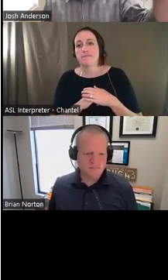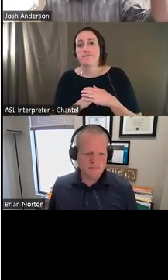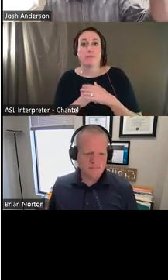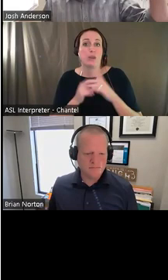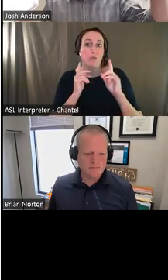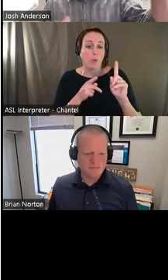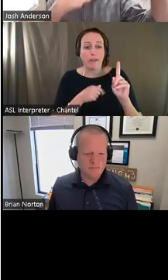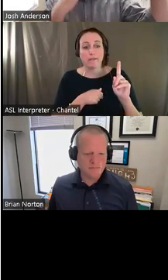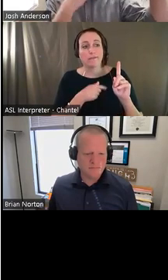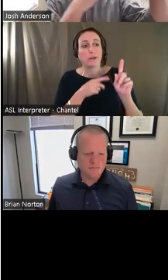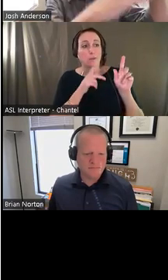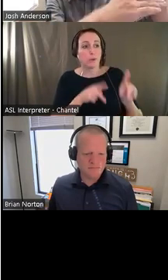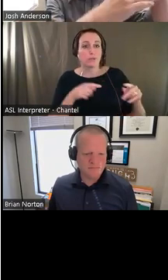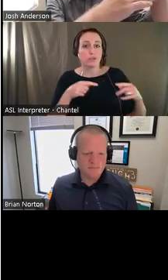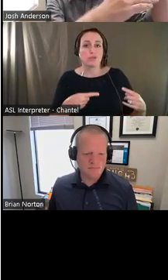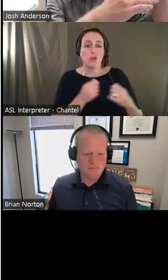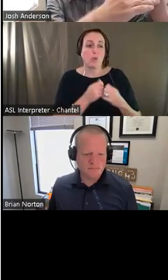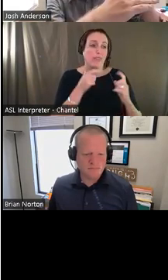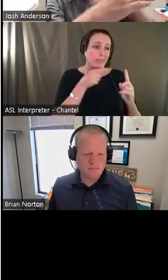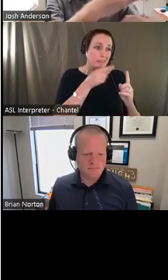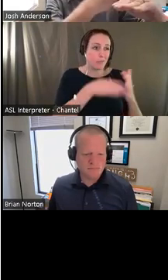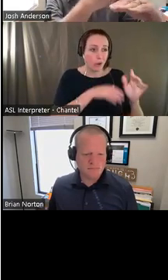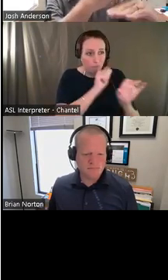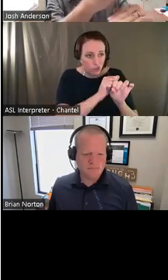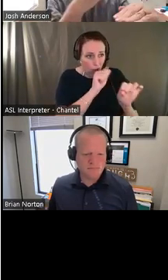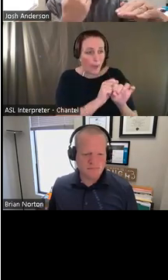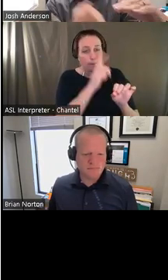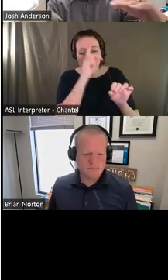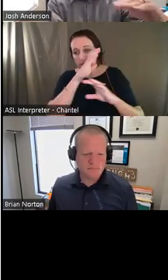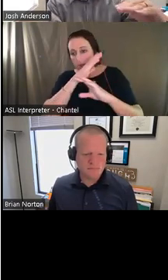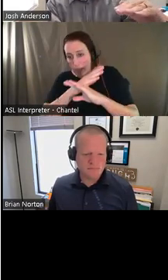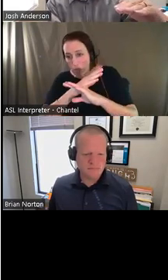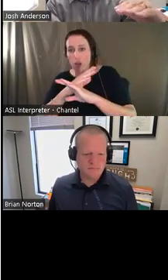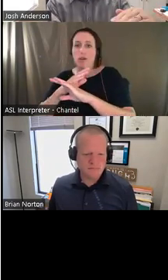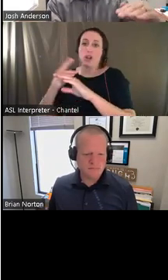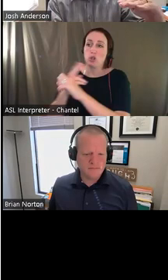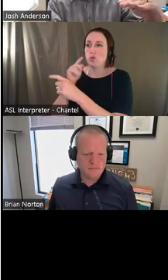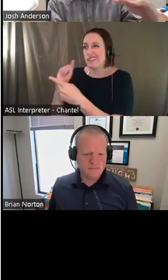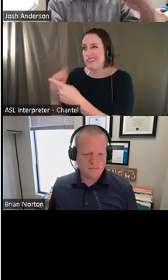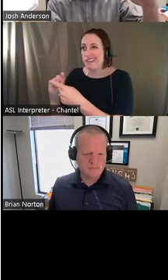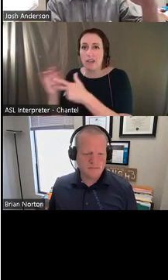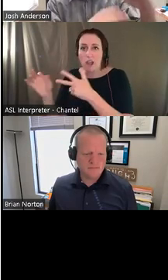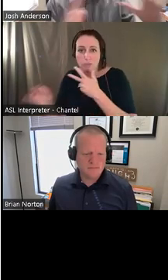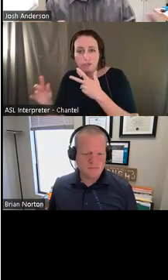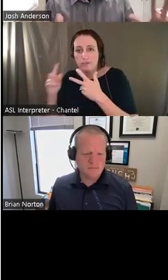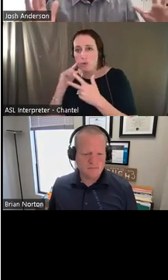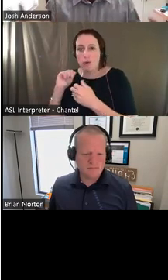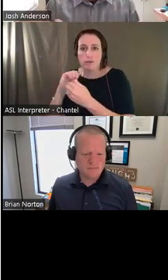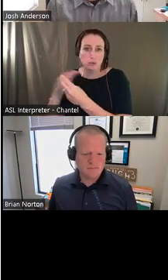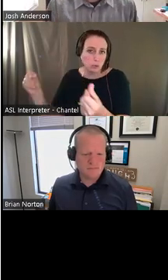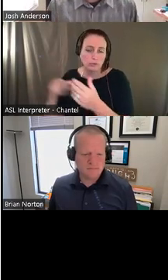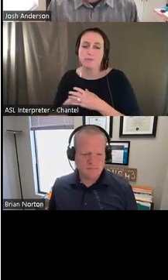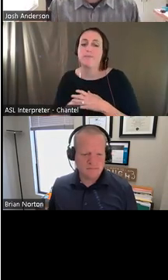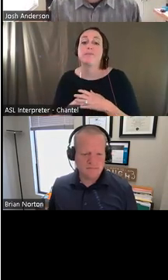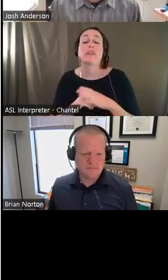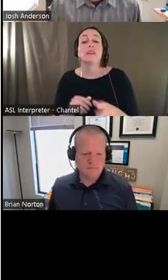problem with this part of the job due to this barrier. Here's what we'll put in place. Here's how it's going to work. And then what's nice is if